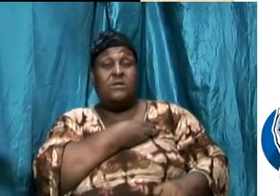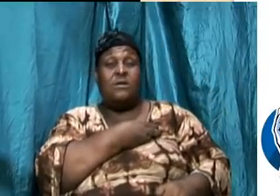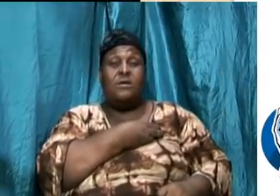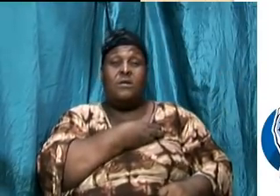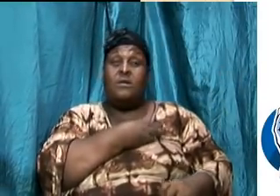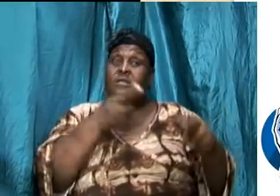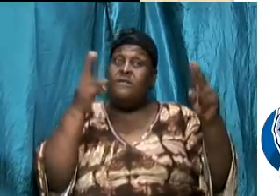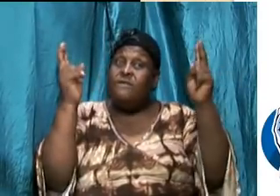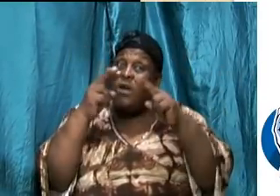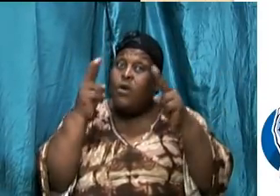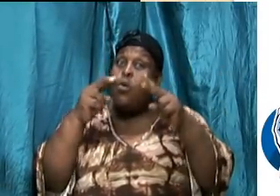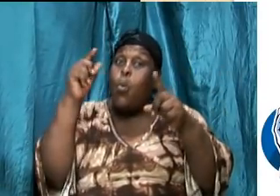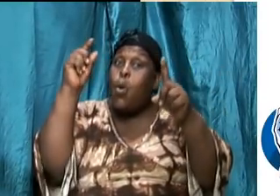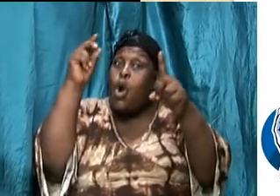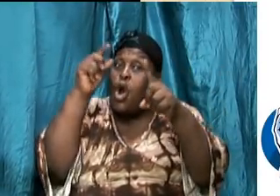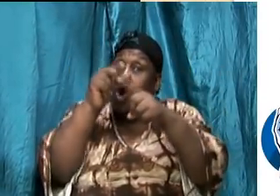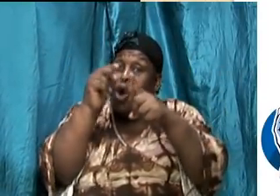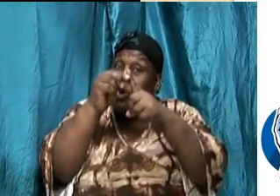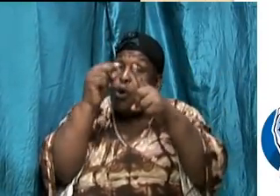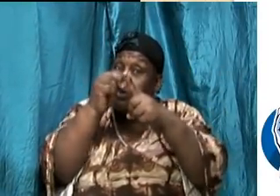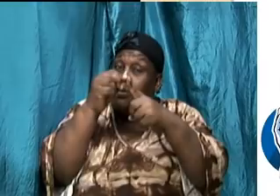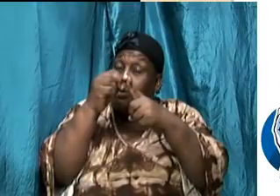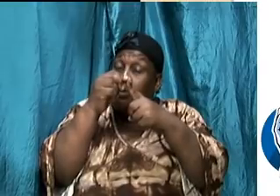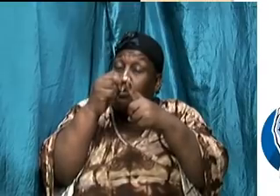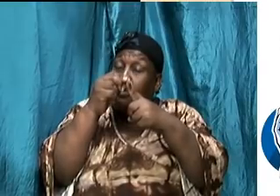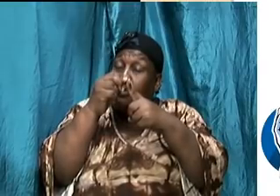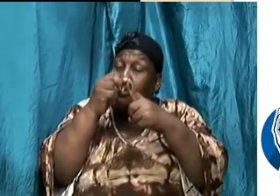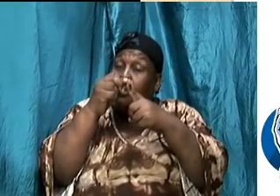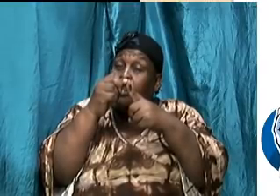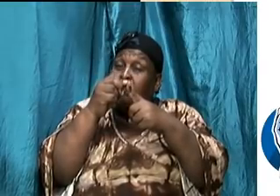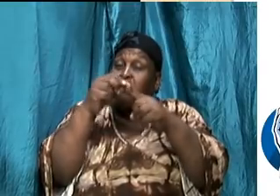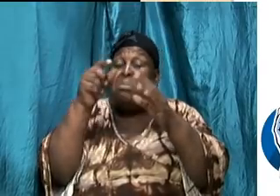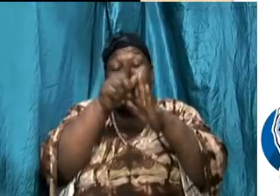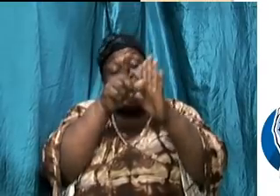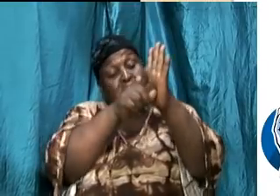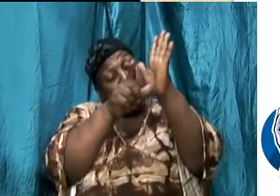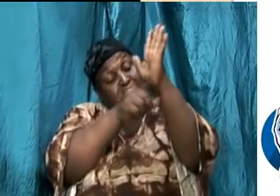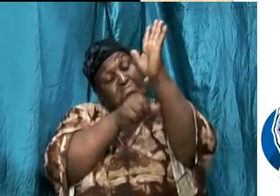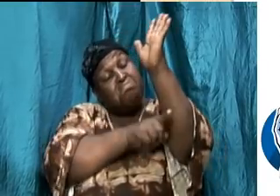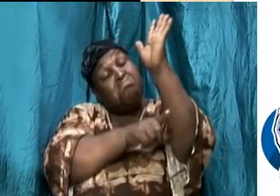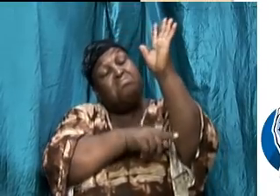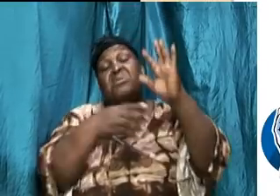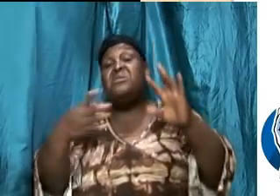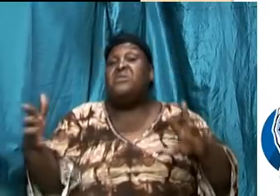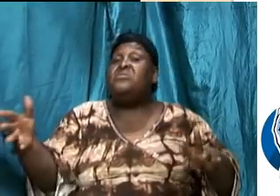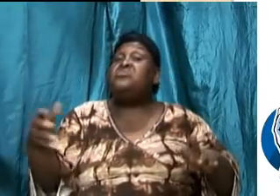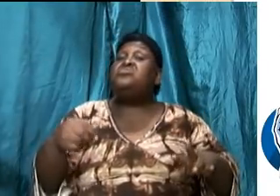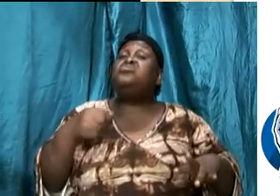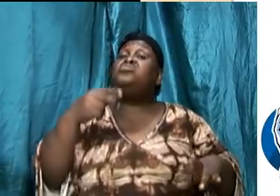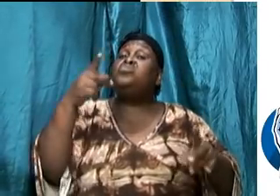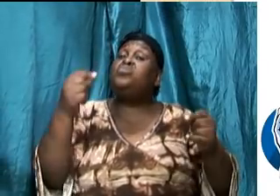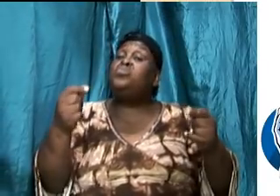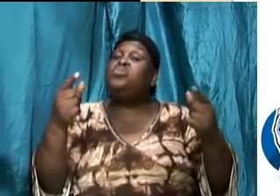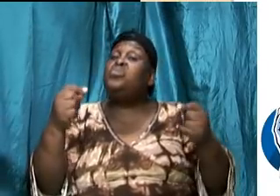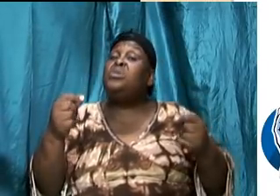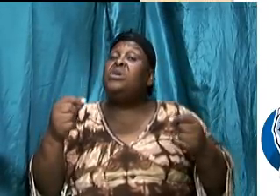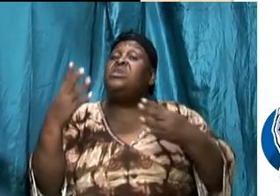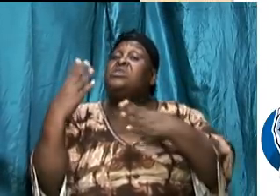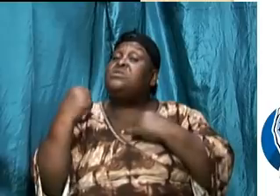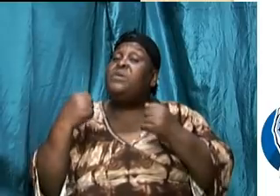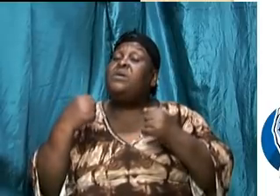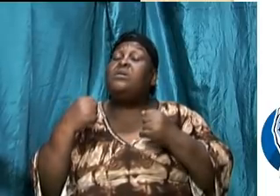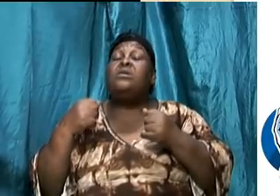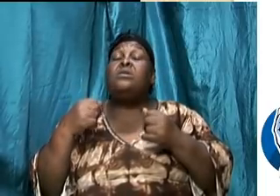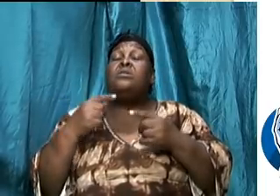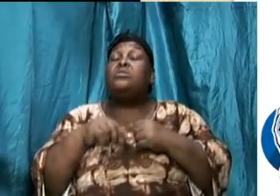a low place of priority on our list of things to do and yet expect to be giants where